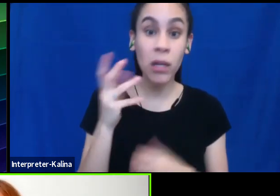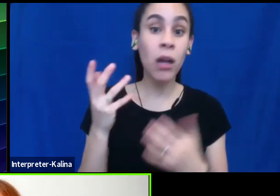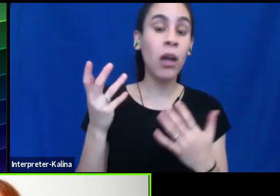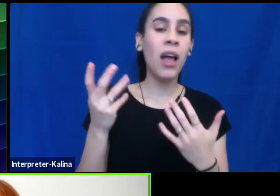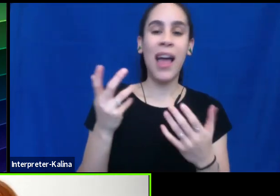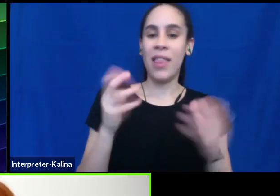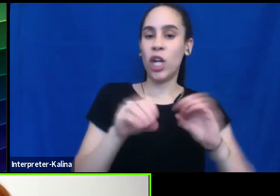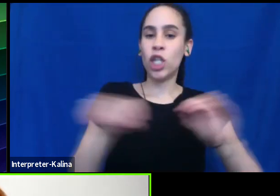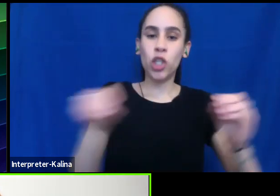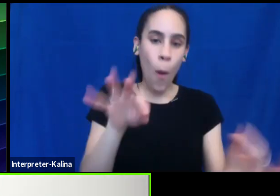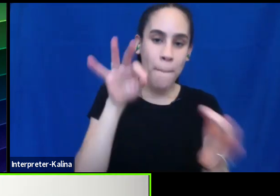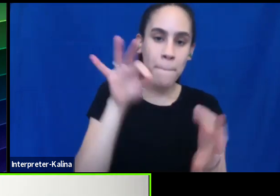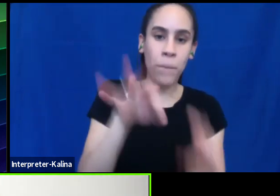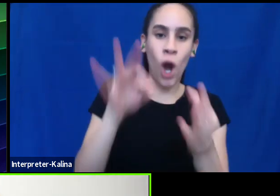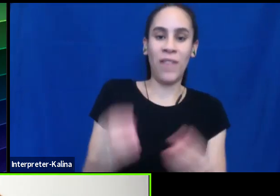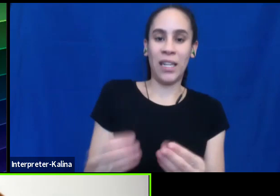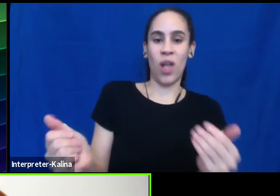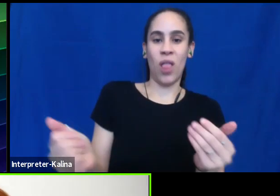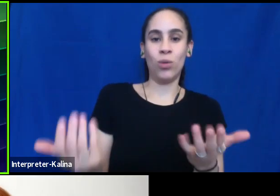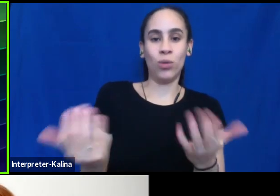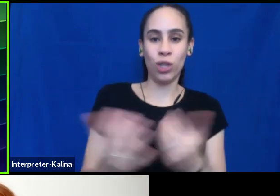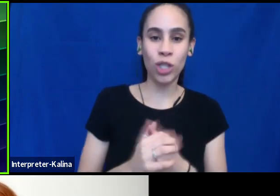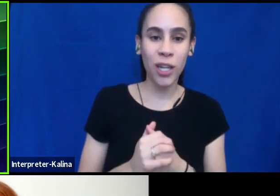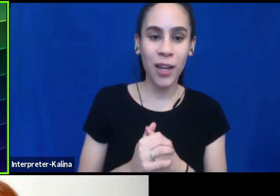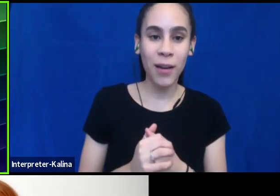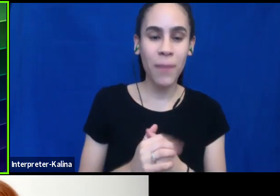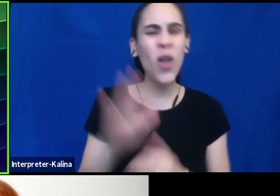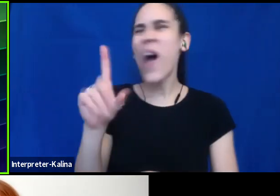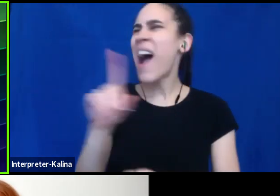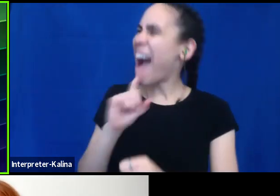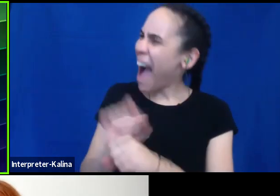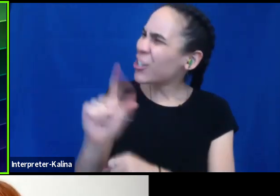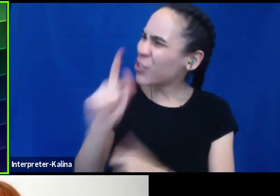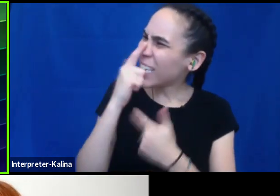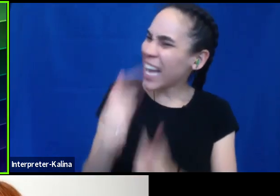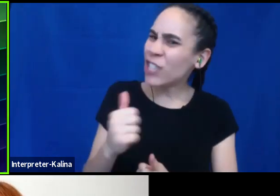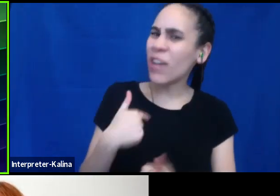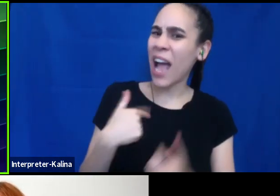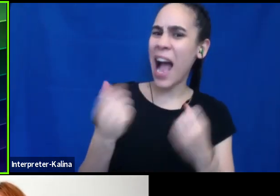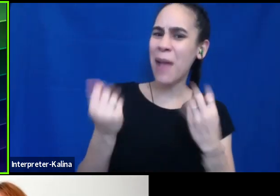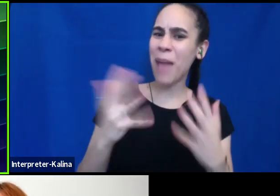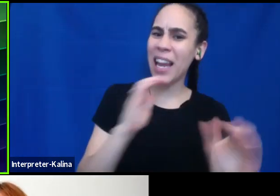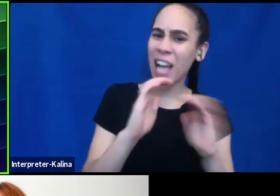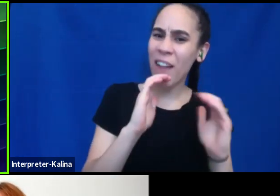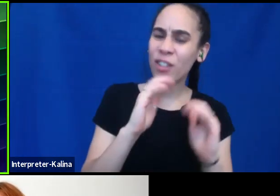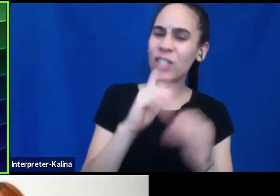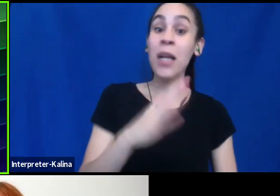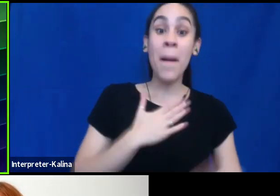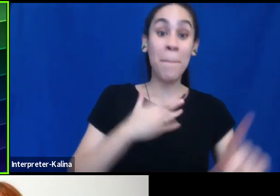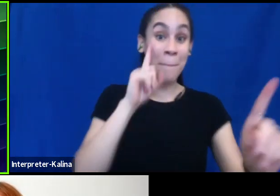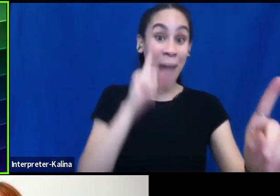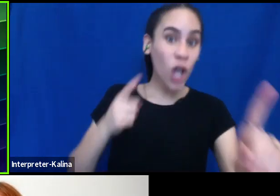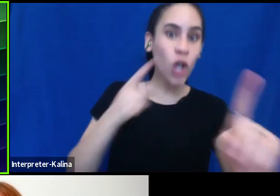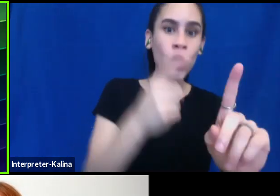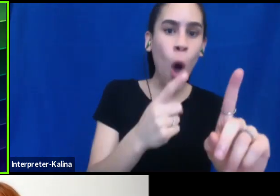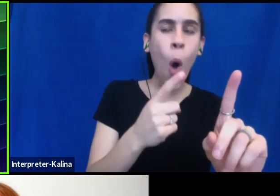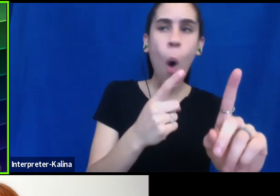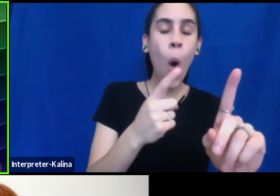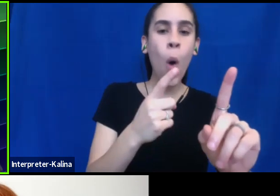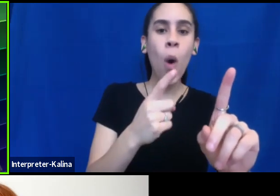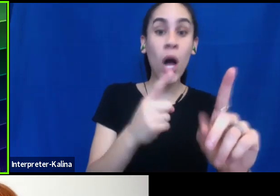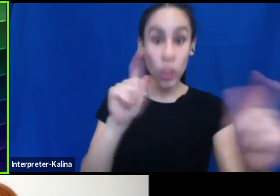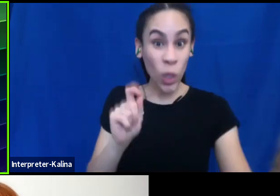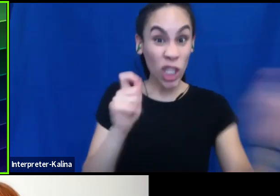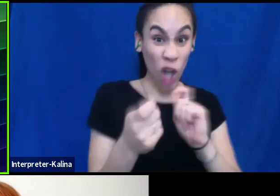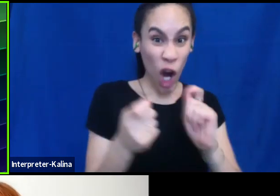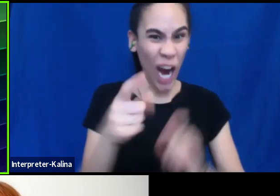perfect solution. Actually, you know, it's interesting. I I've had conversations with people where my, my goal isn't even to turn them, as you say.